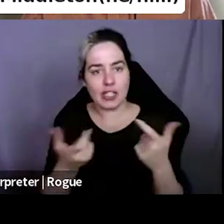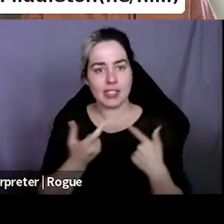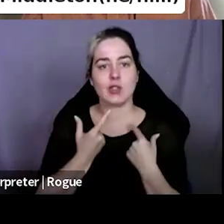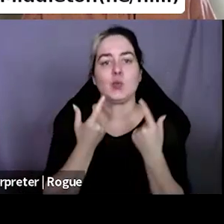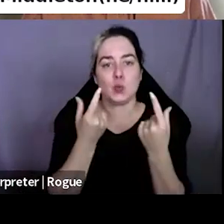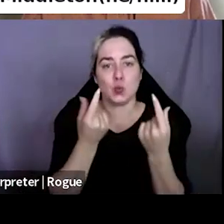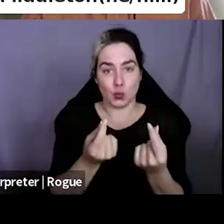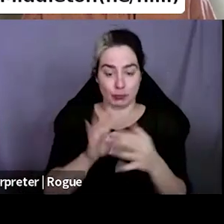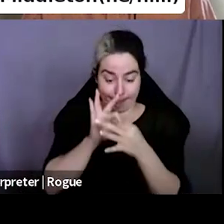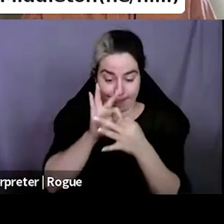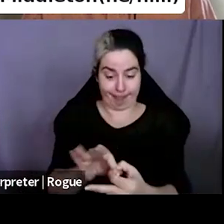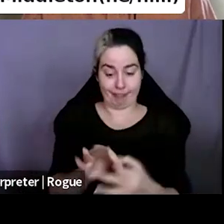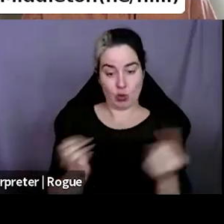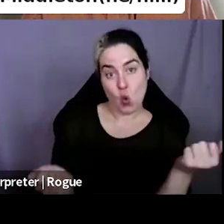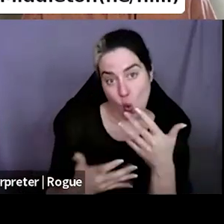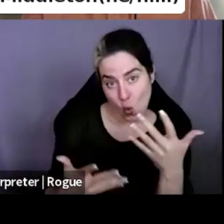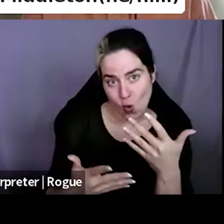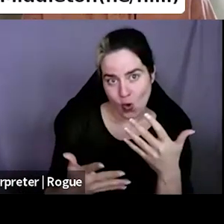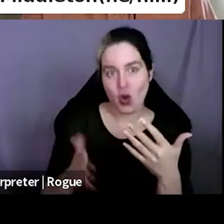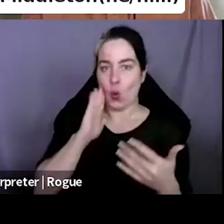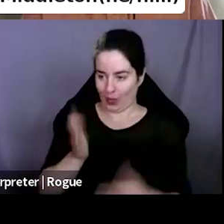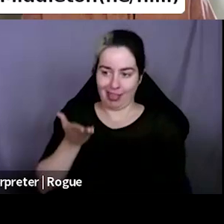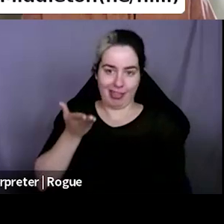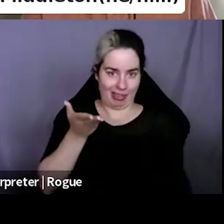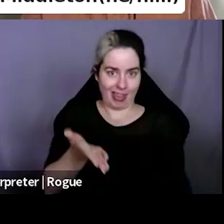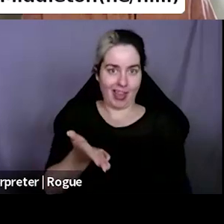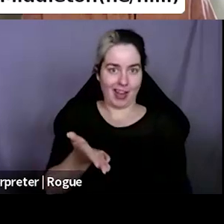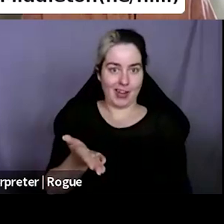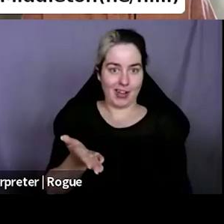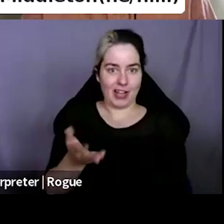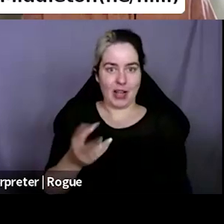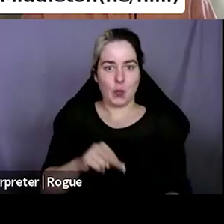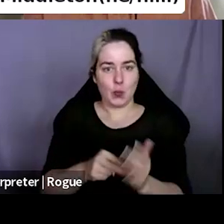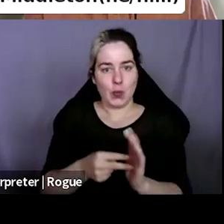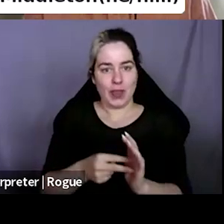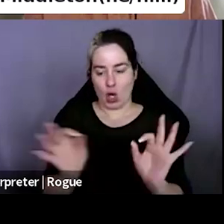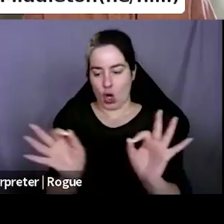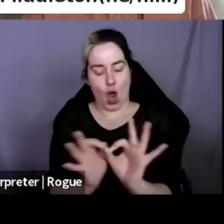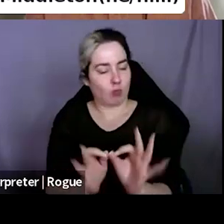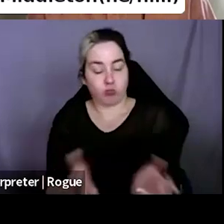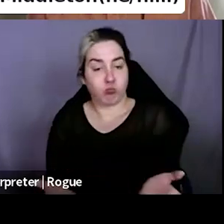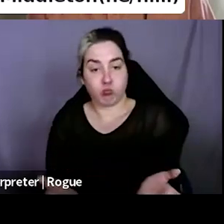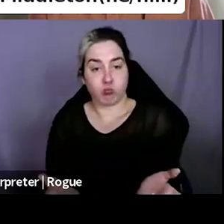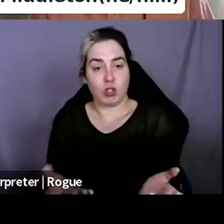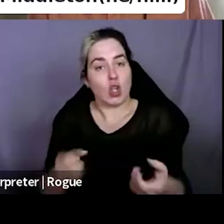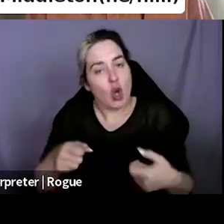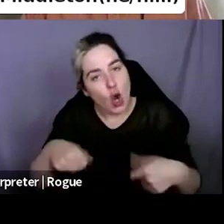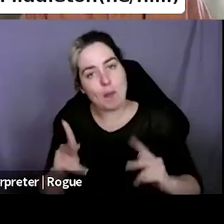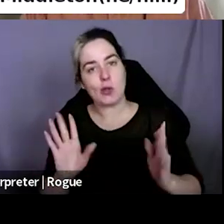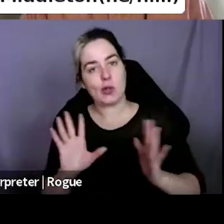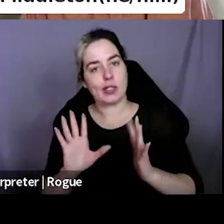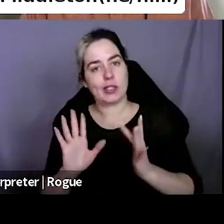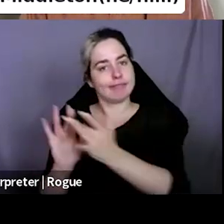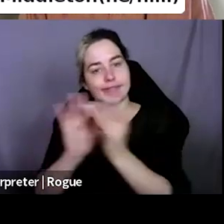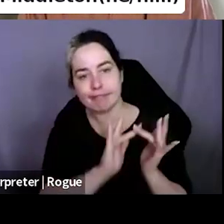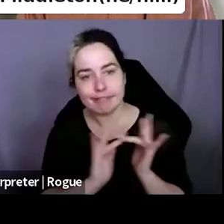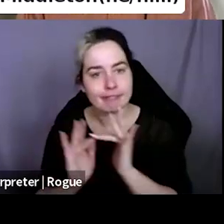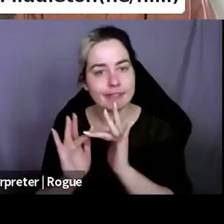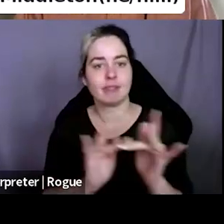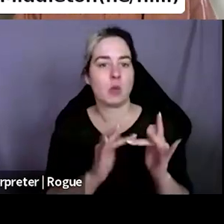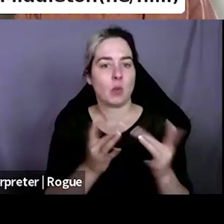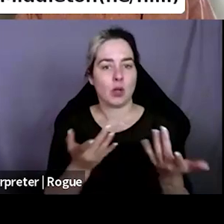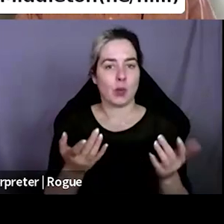them anything to do this. It's just like an opportunity for us to connect with other people who like the Maccabber sort of